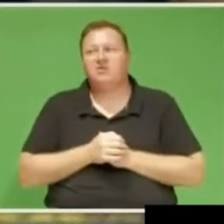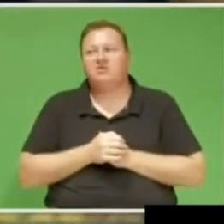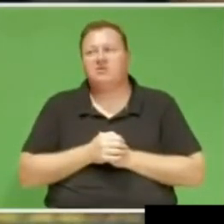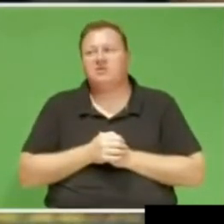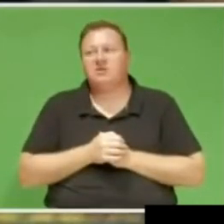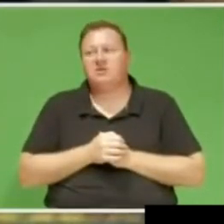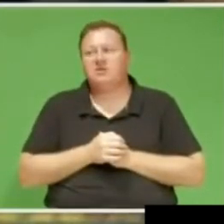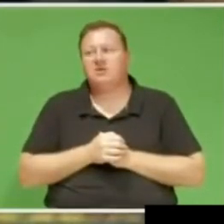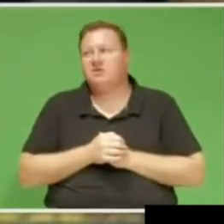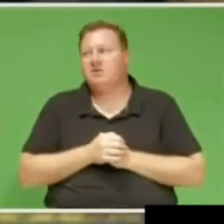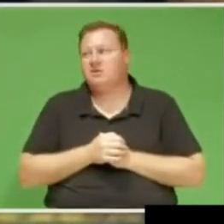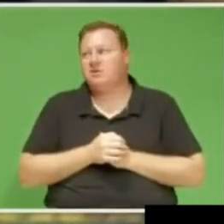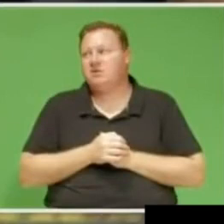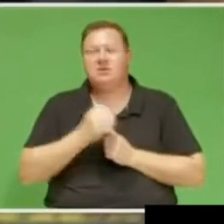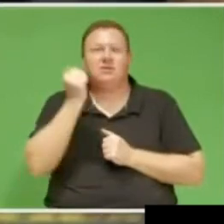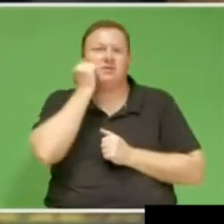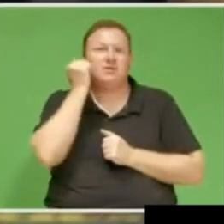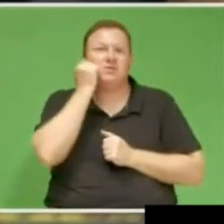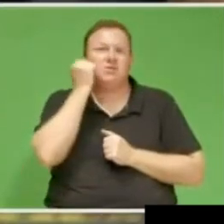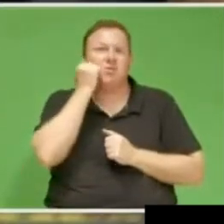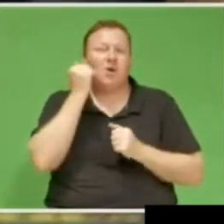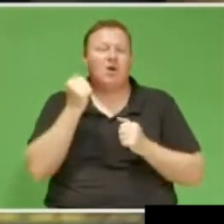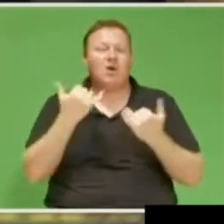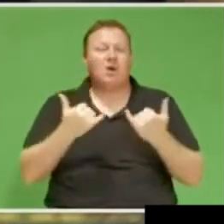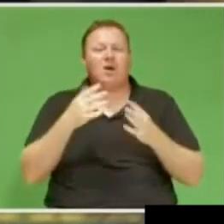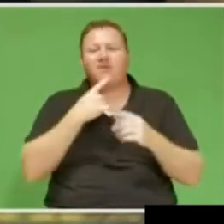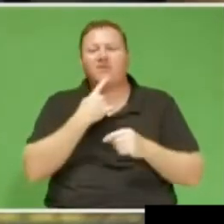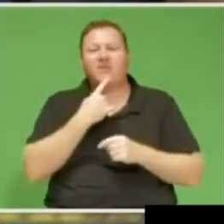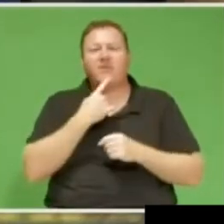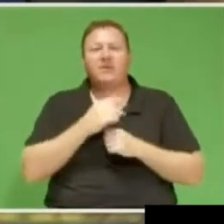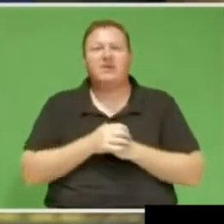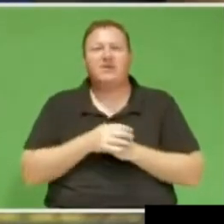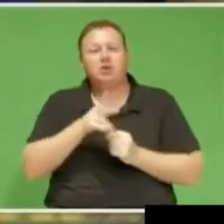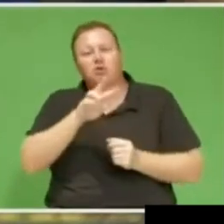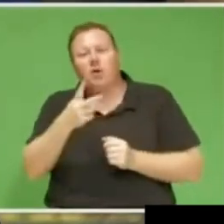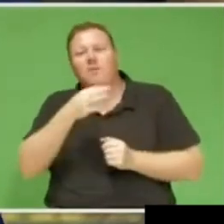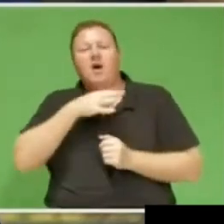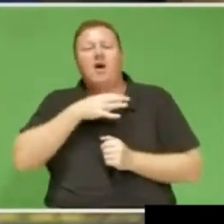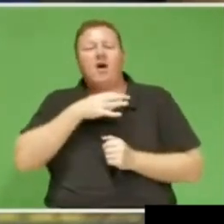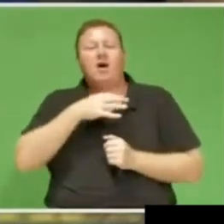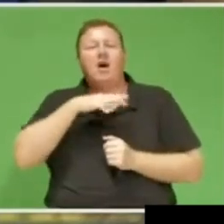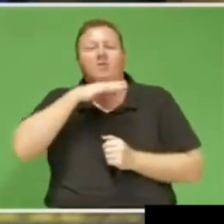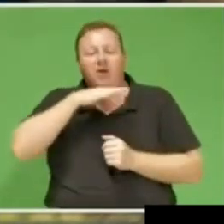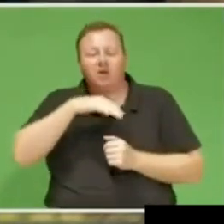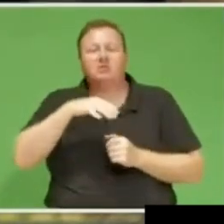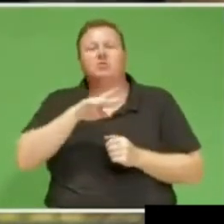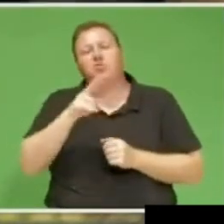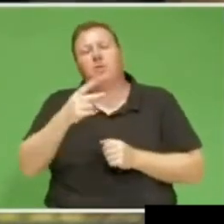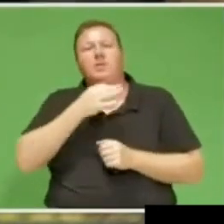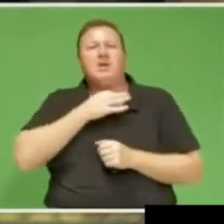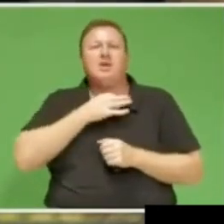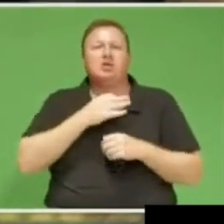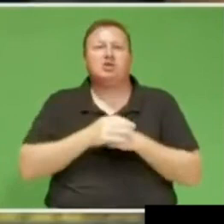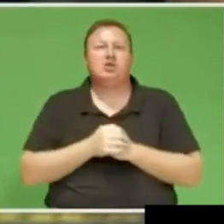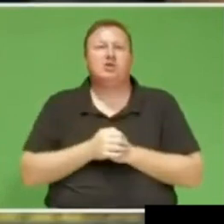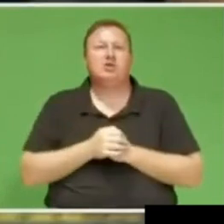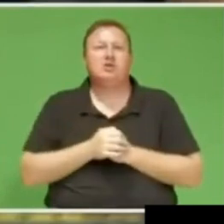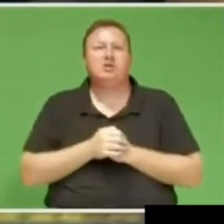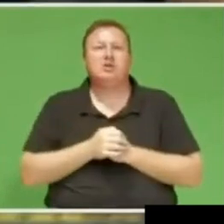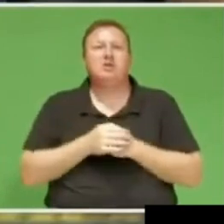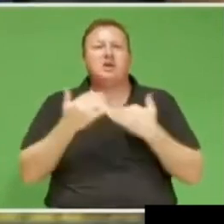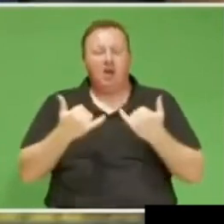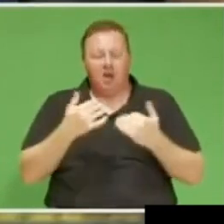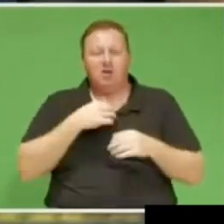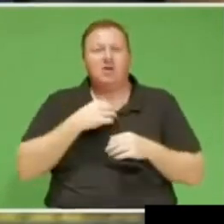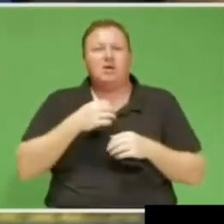I have who the ANC hello for the mocha de tamara hotel calla motakasi lima tzi modu cobonza bonnie there is no